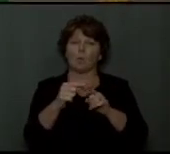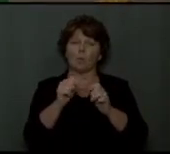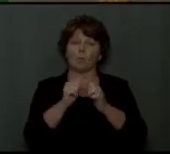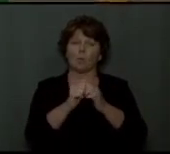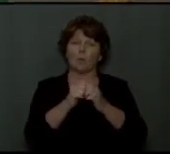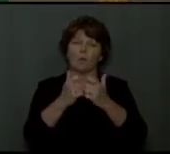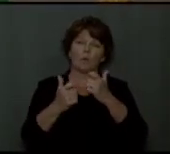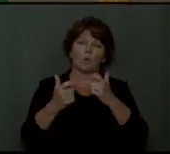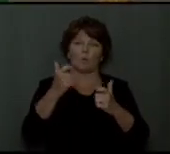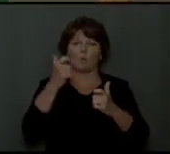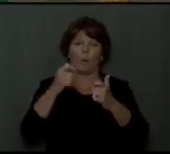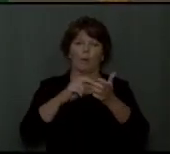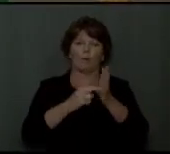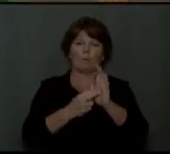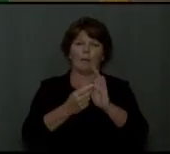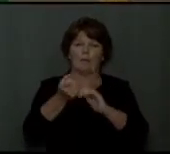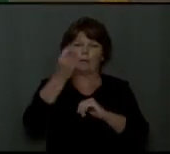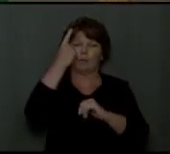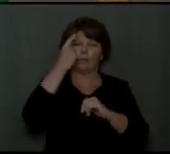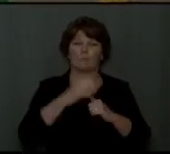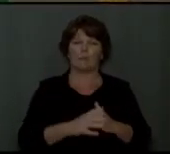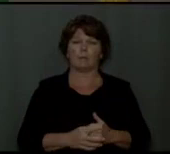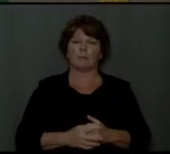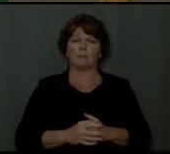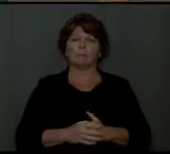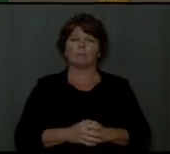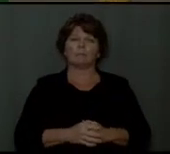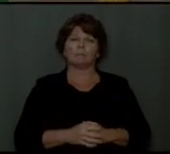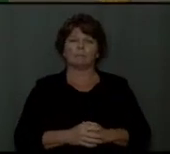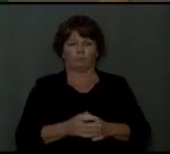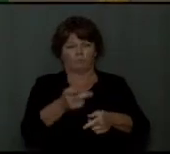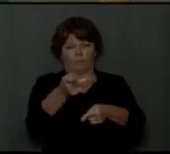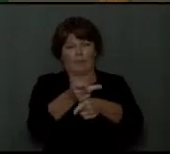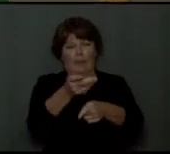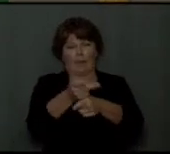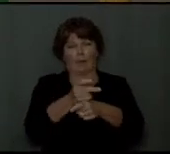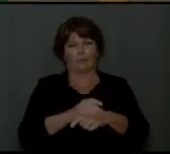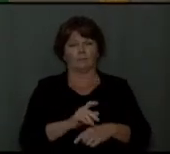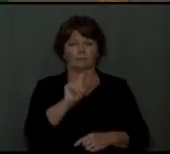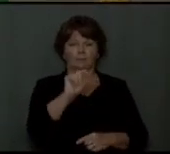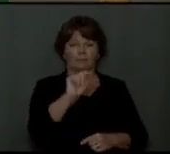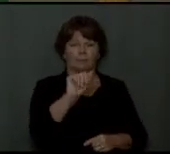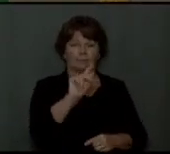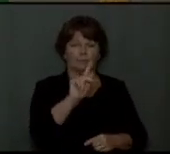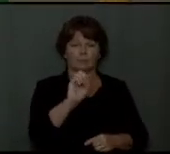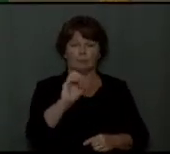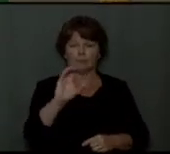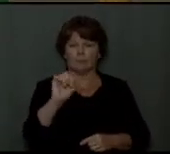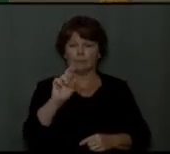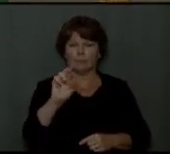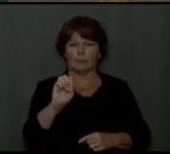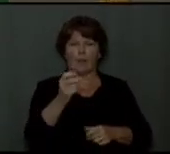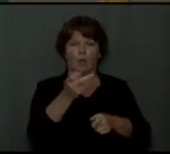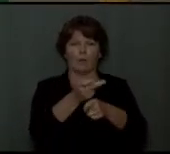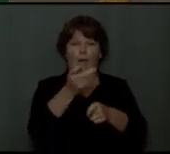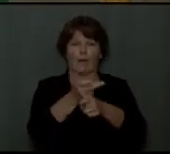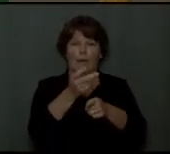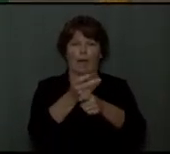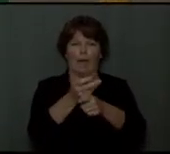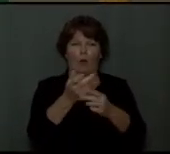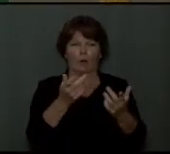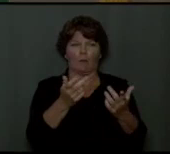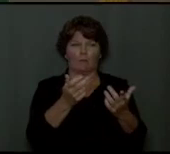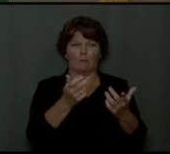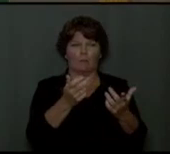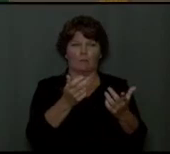view and understanding. Take care. But he doesn't leave us dangling on the hook